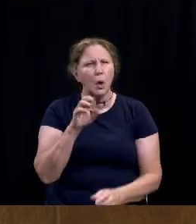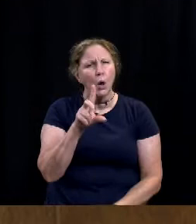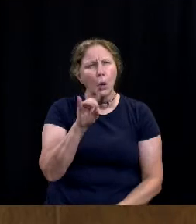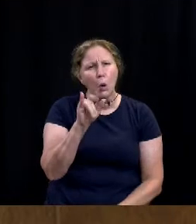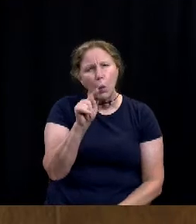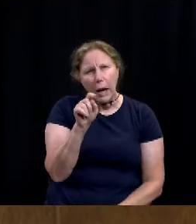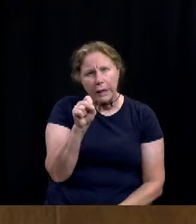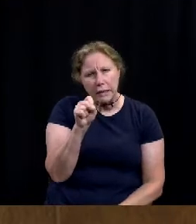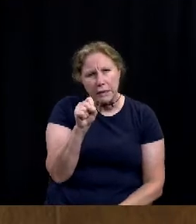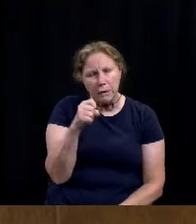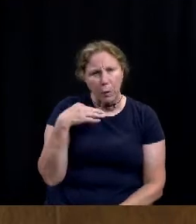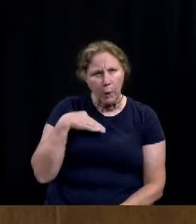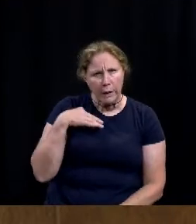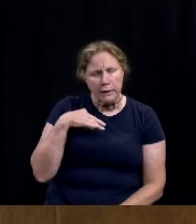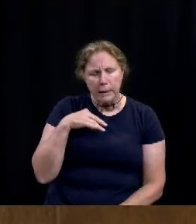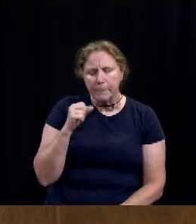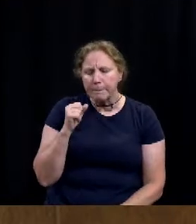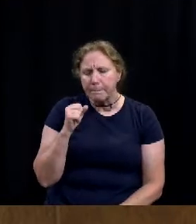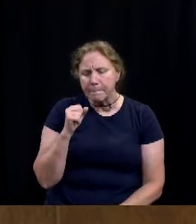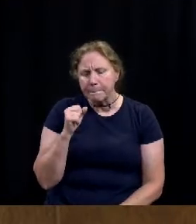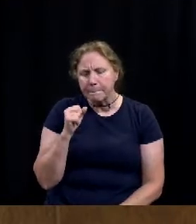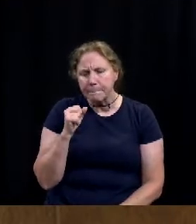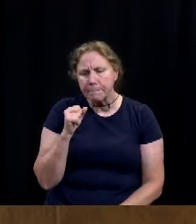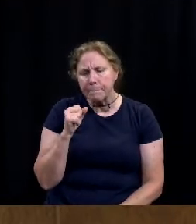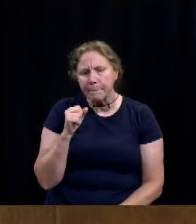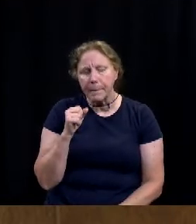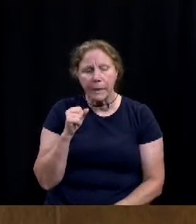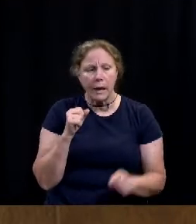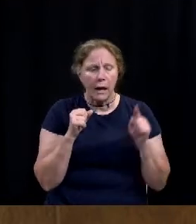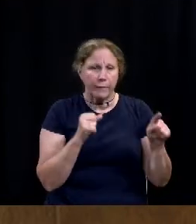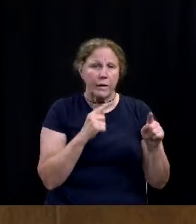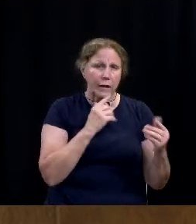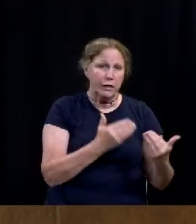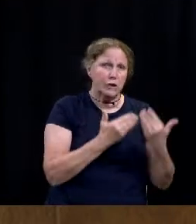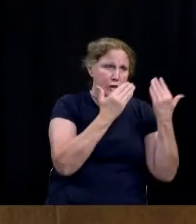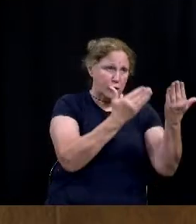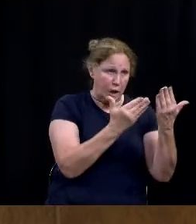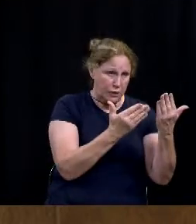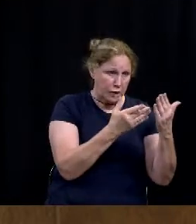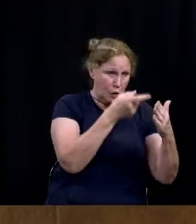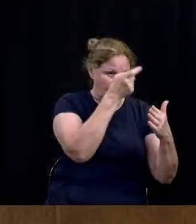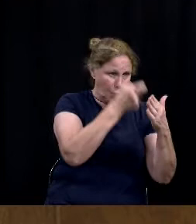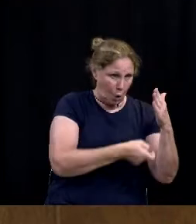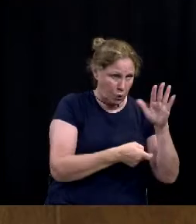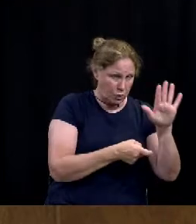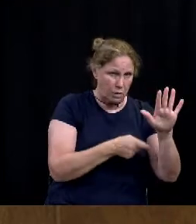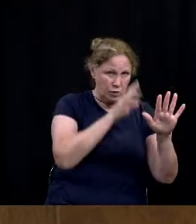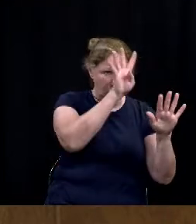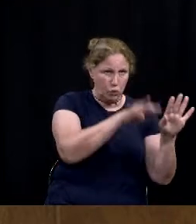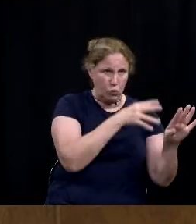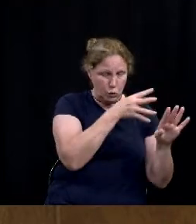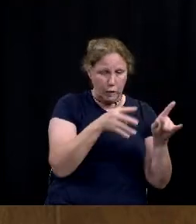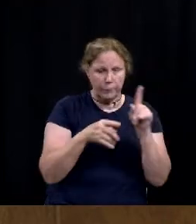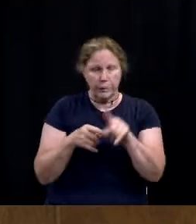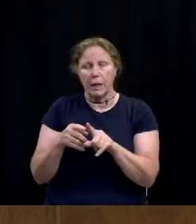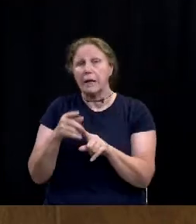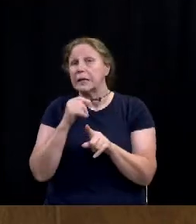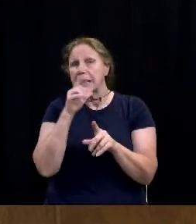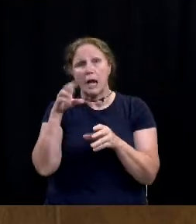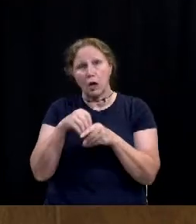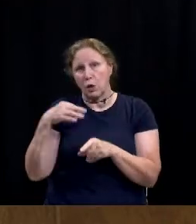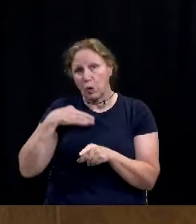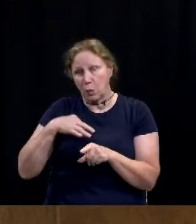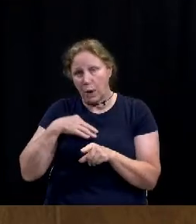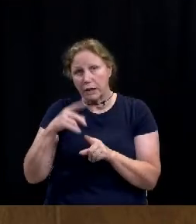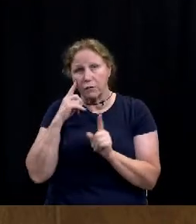And specifically, in the suggested rate structure, it was mentioned, rates do not include credits in exchange for